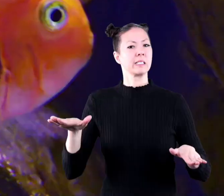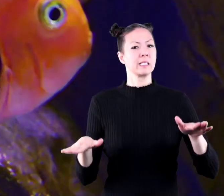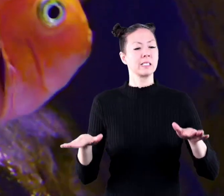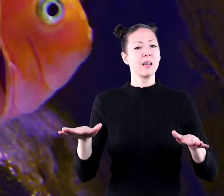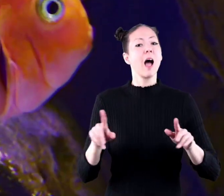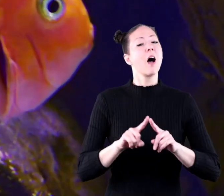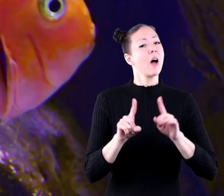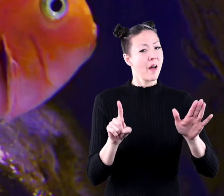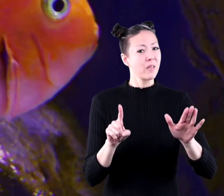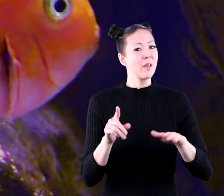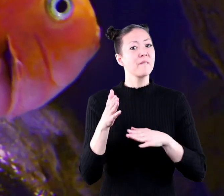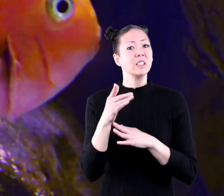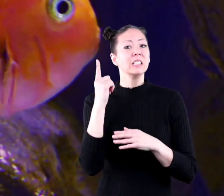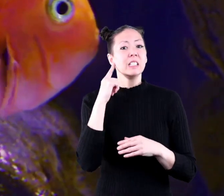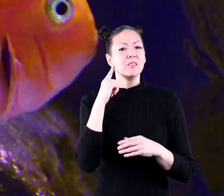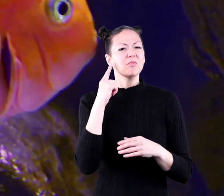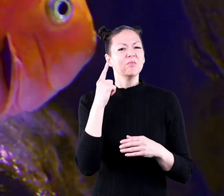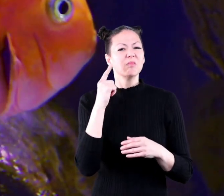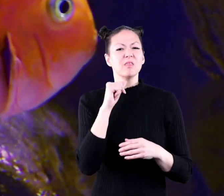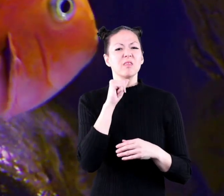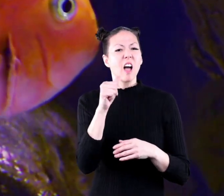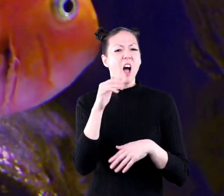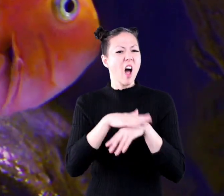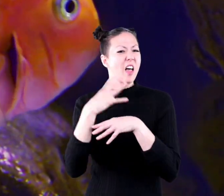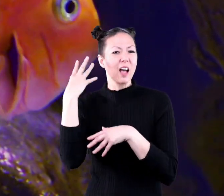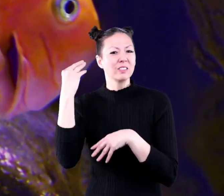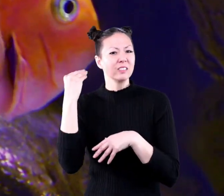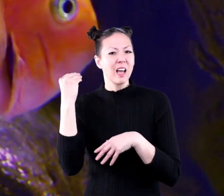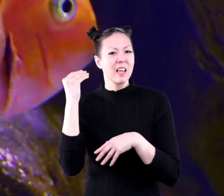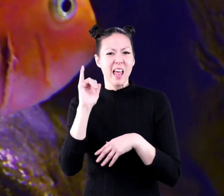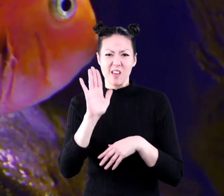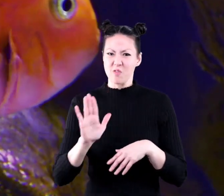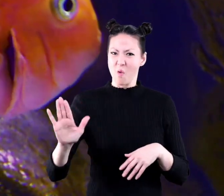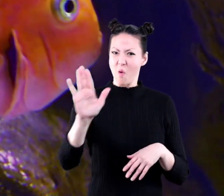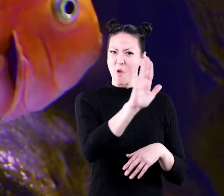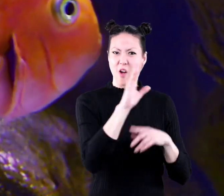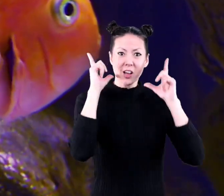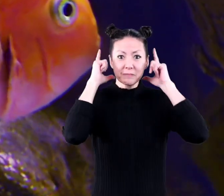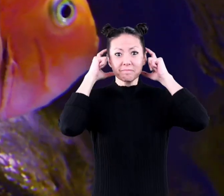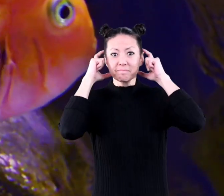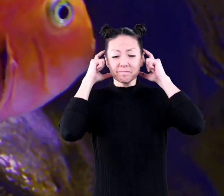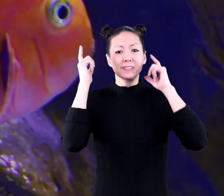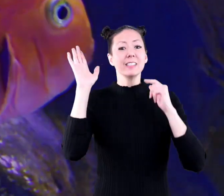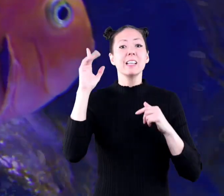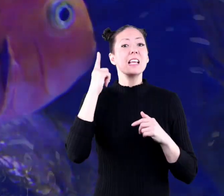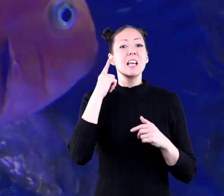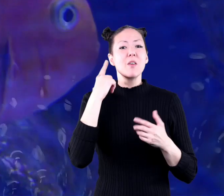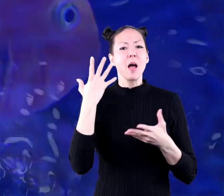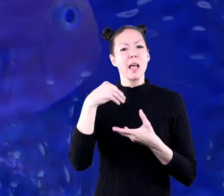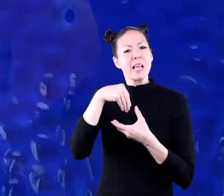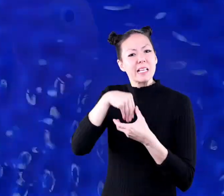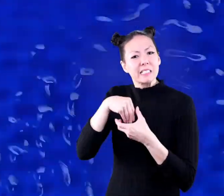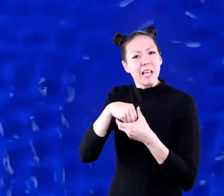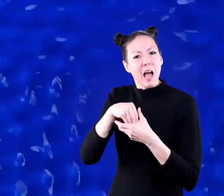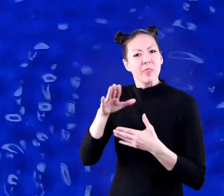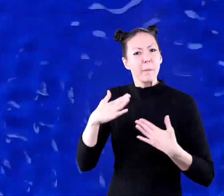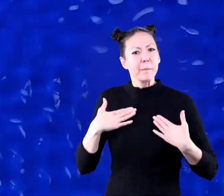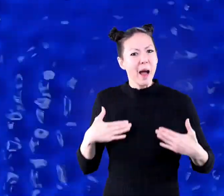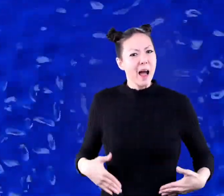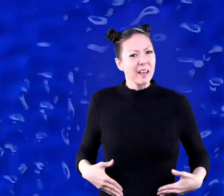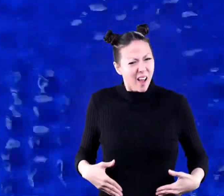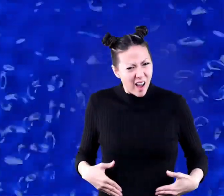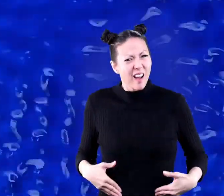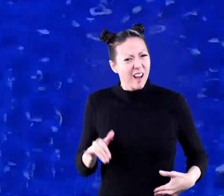however a fish's ears are not on the outside like yours are their ears are inside